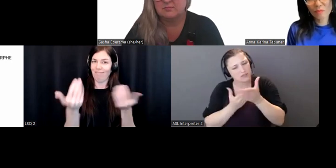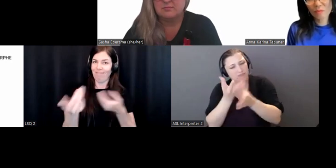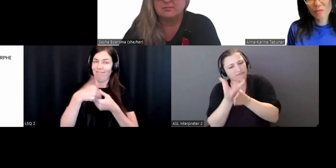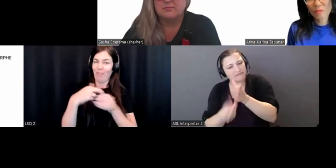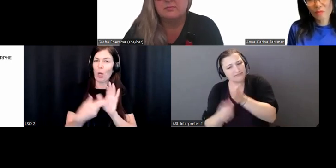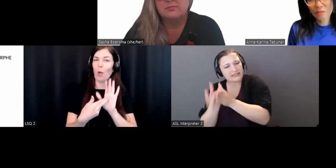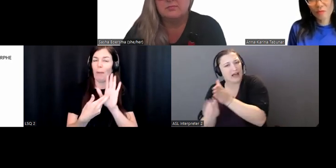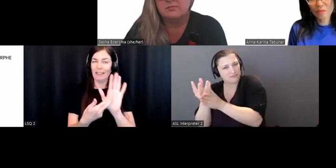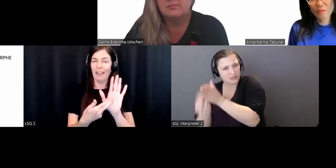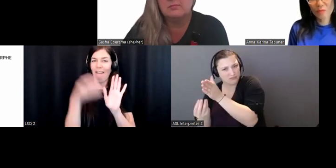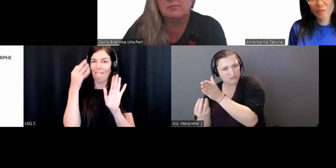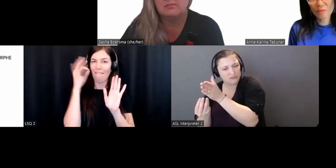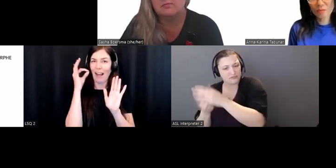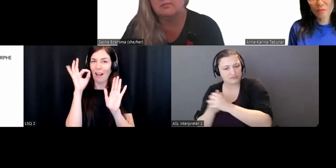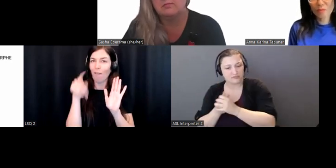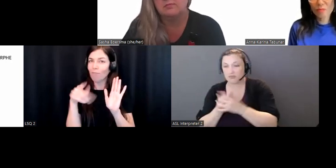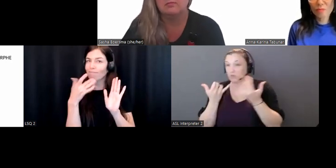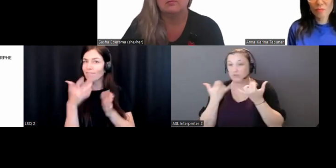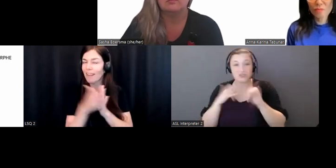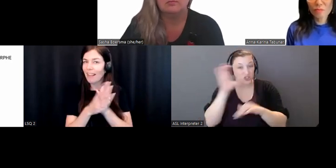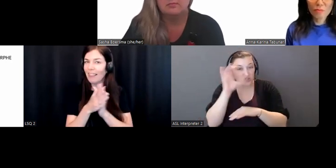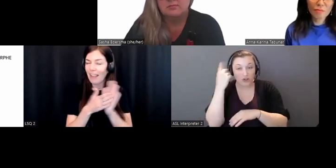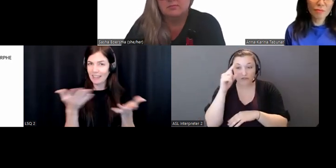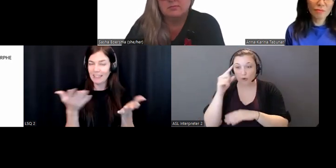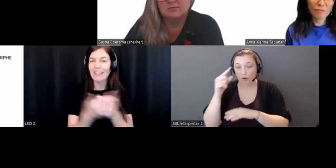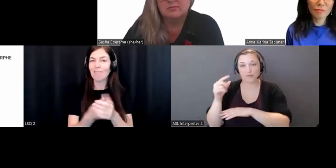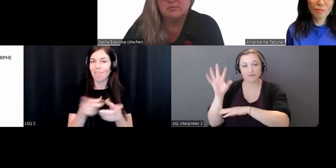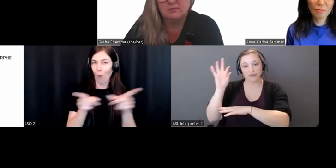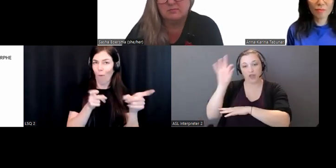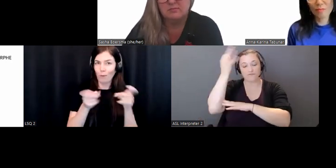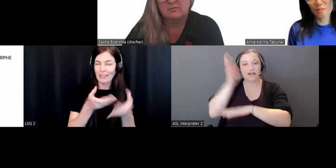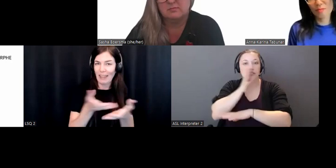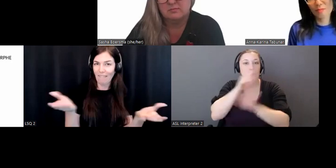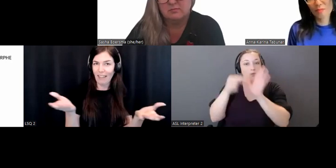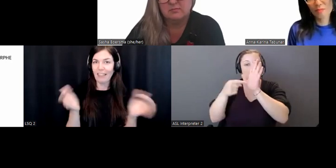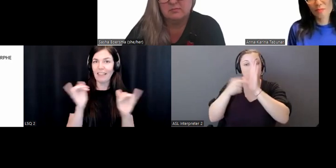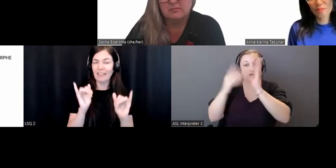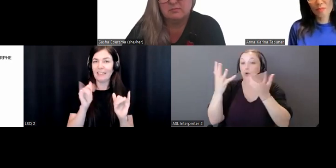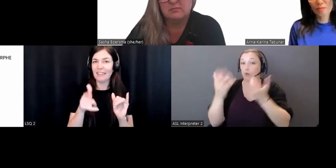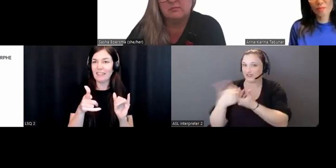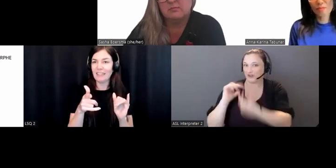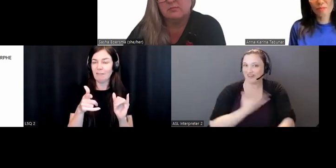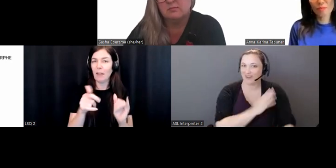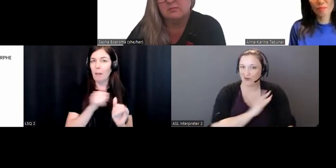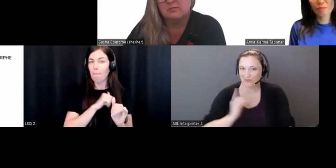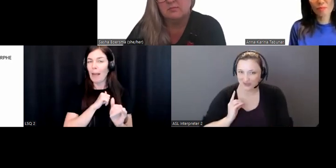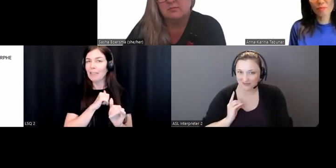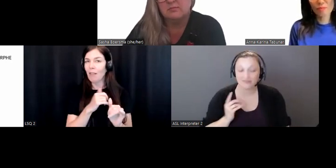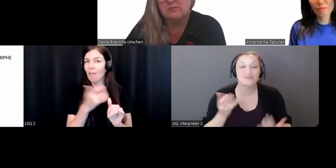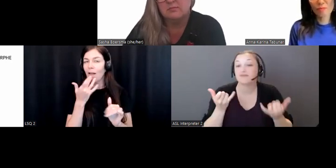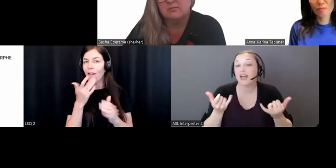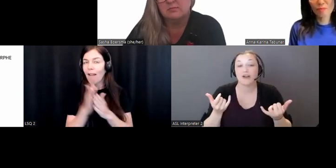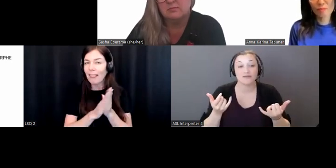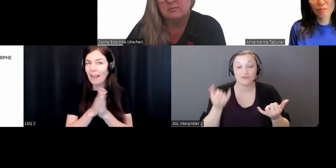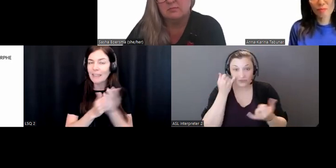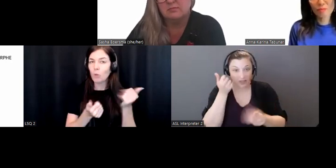French-speaking representatives that would be interested to sit on this board. And so we are inviting you, if